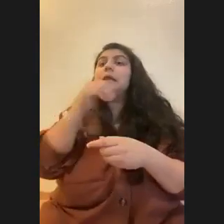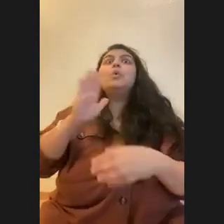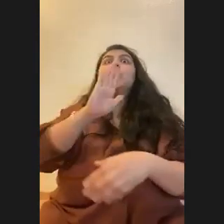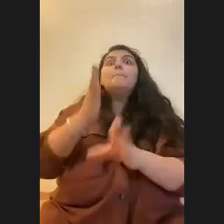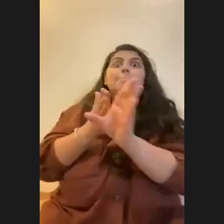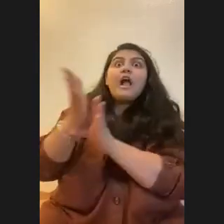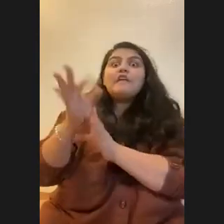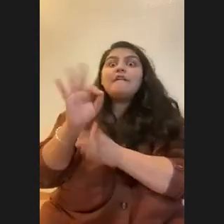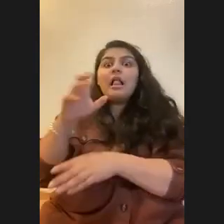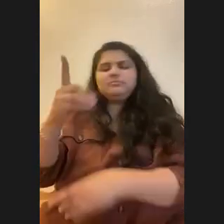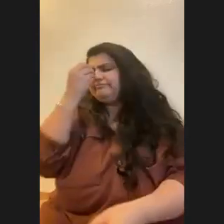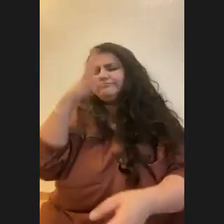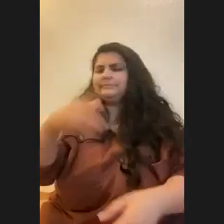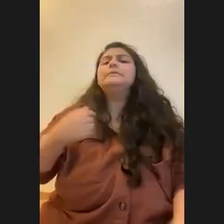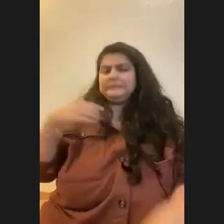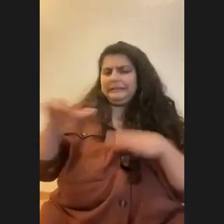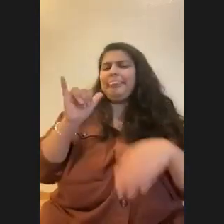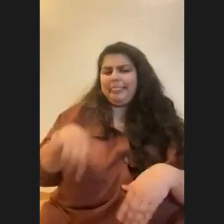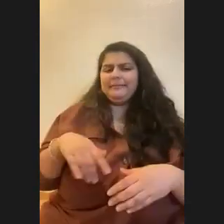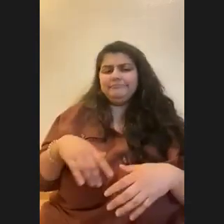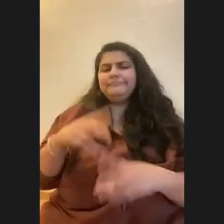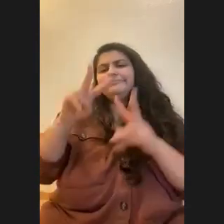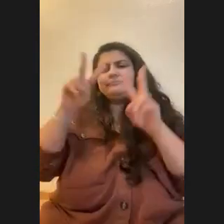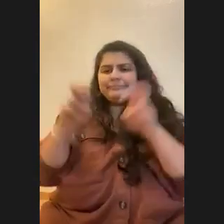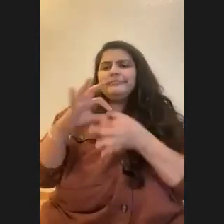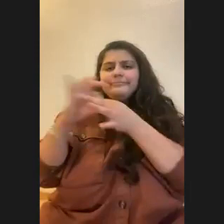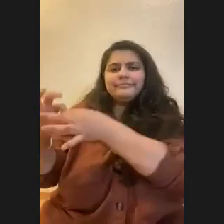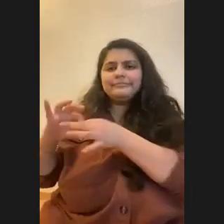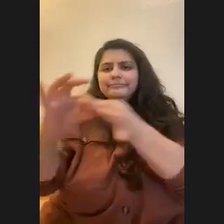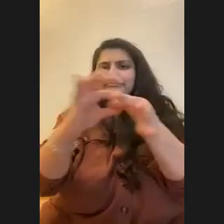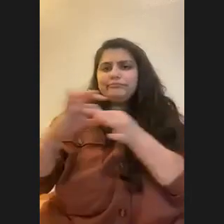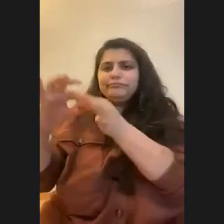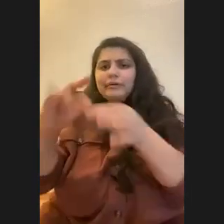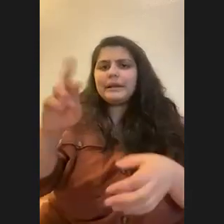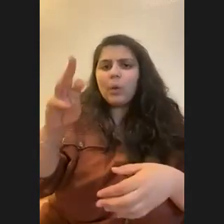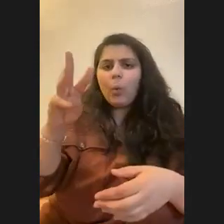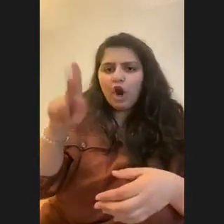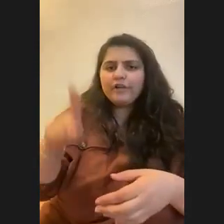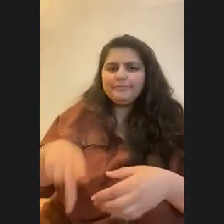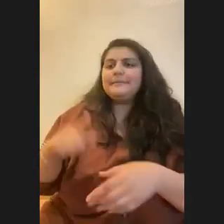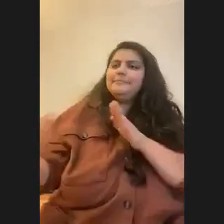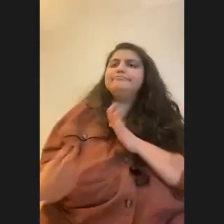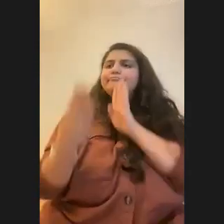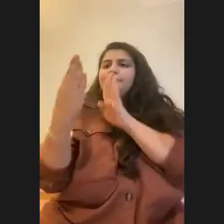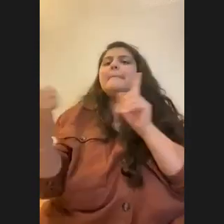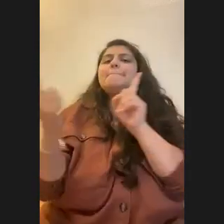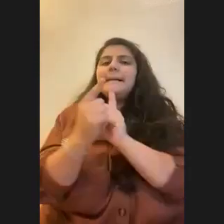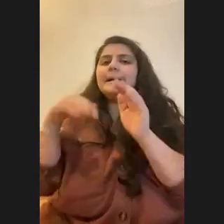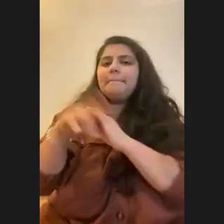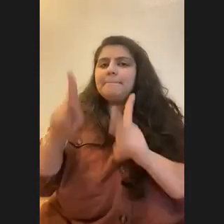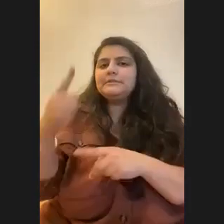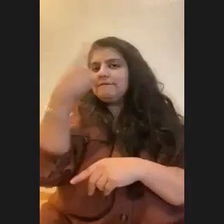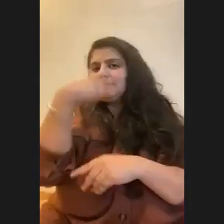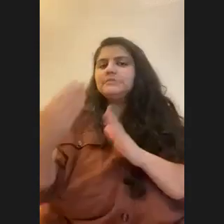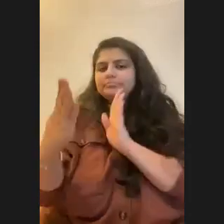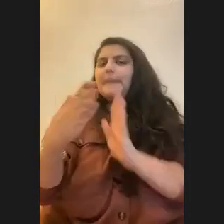definitely just like networking and getting to meet with a professor face-to-face is really helpful. Great.